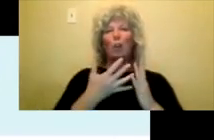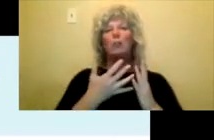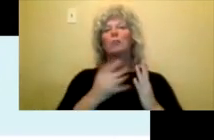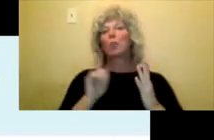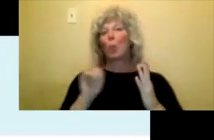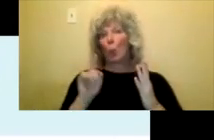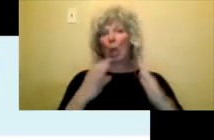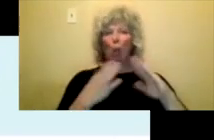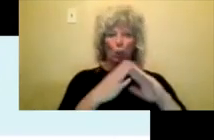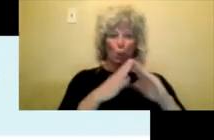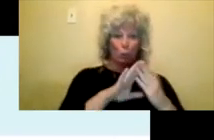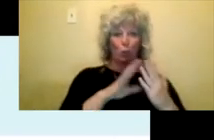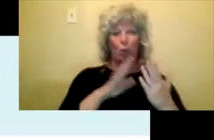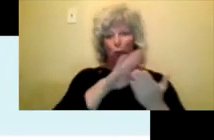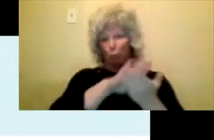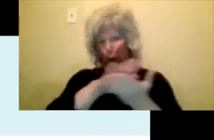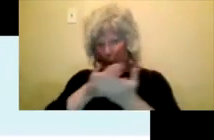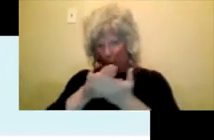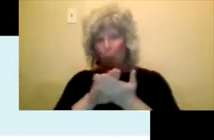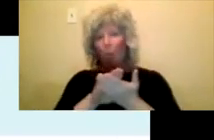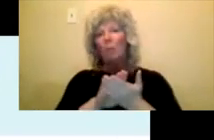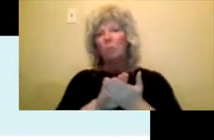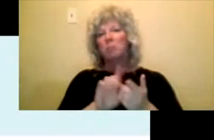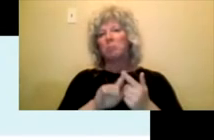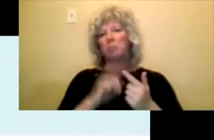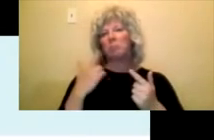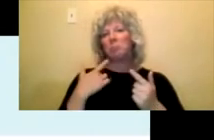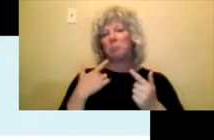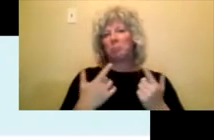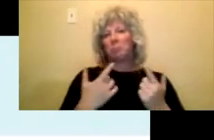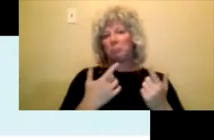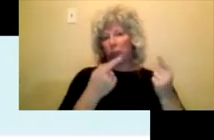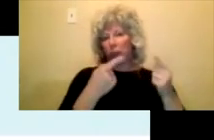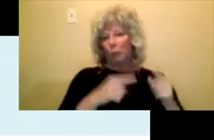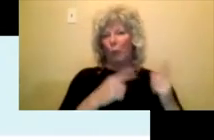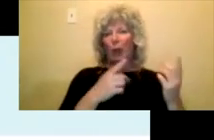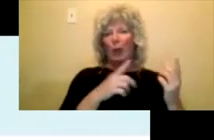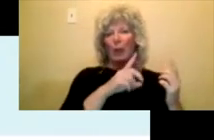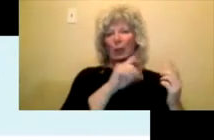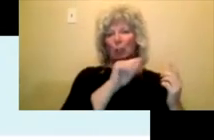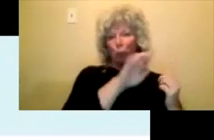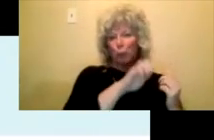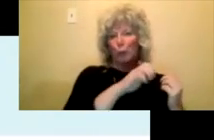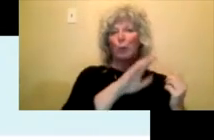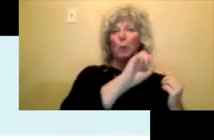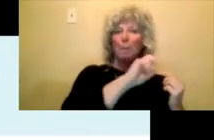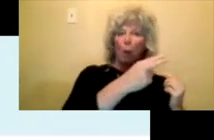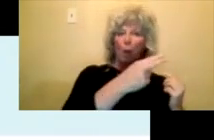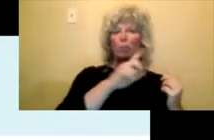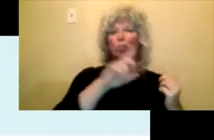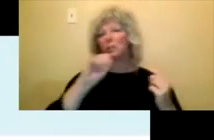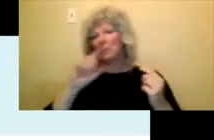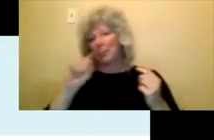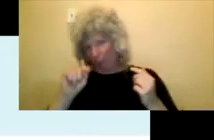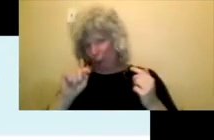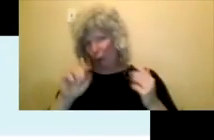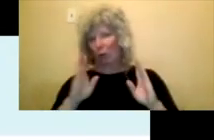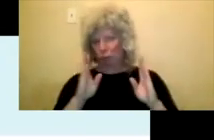deadlines per year, usually September and March, or I'd say March and September, so I should flip that. Um,